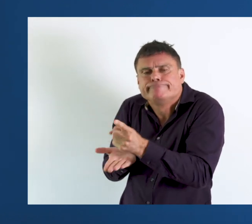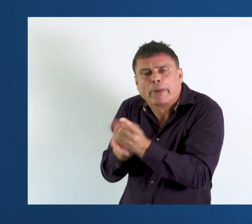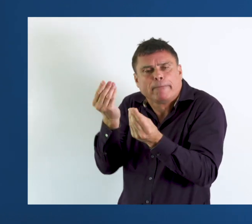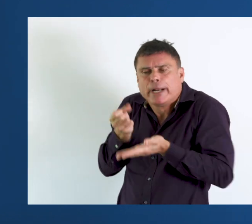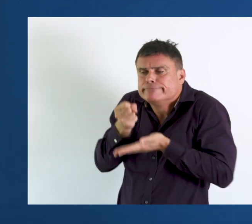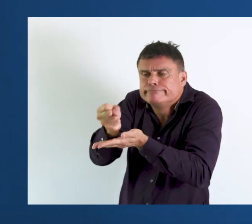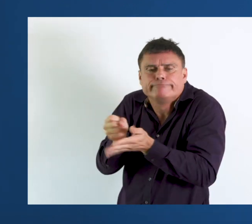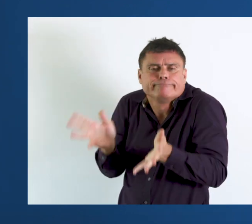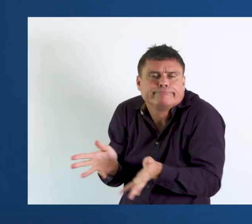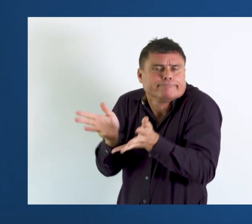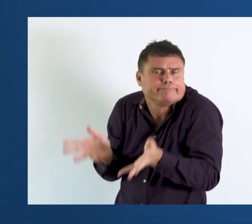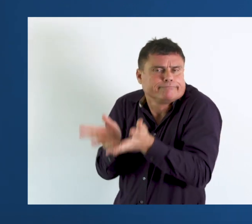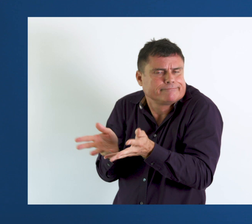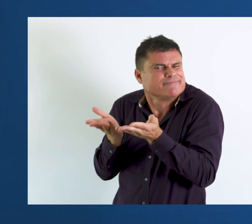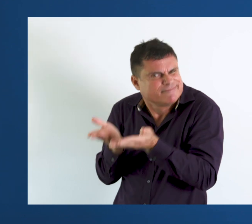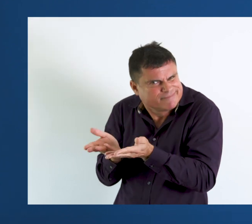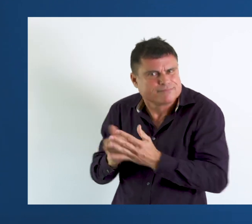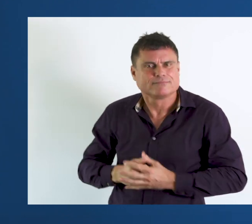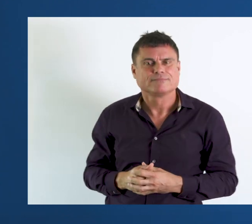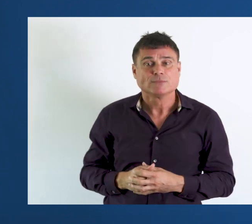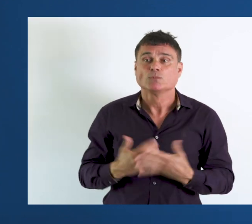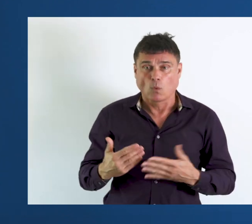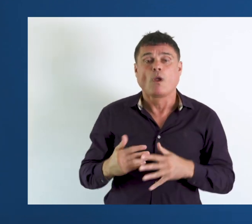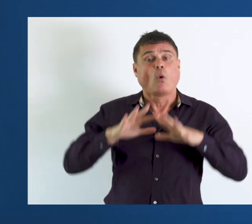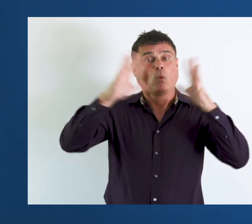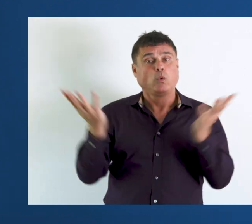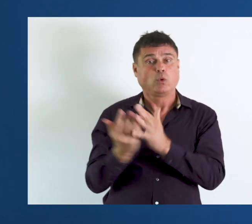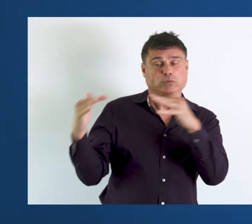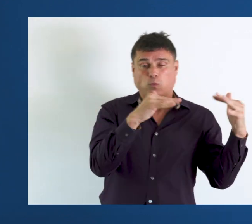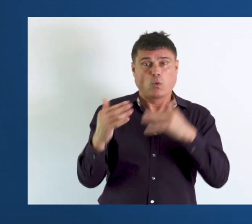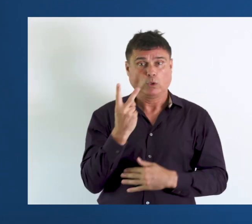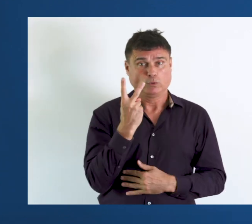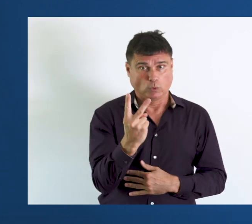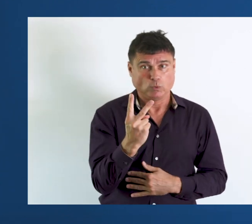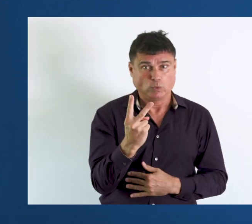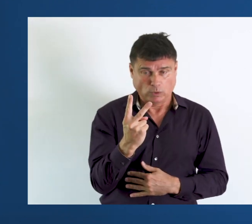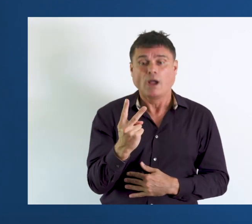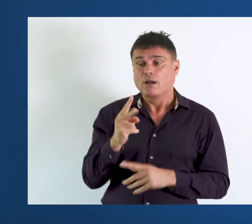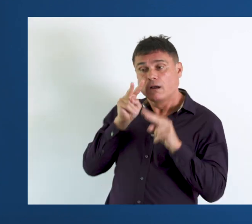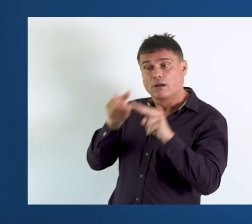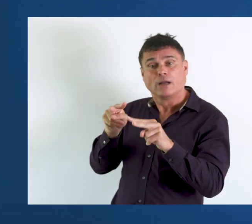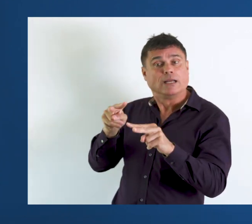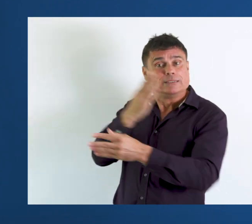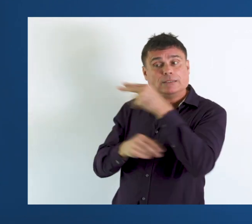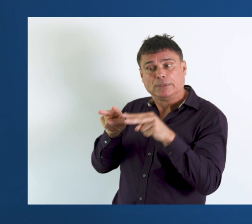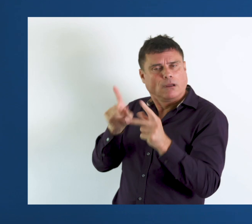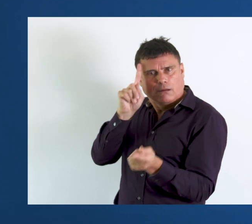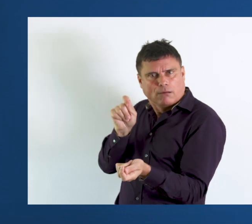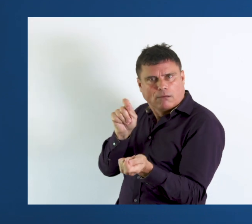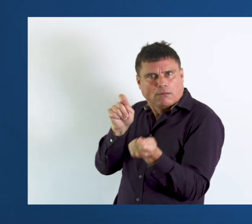people through charity. After the Second World War, the concept of disability has changed.